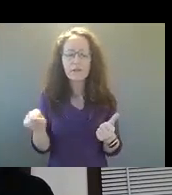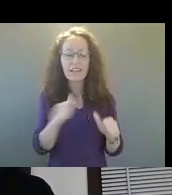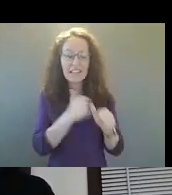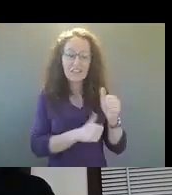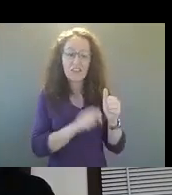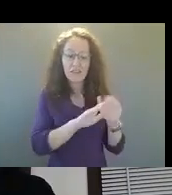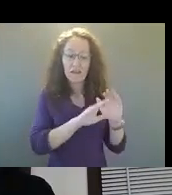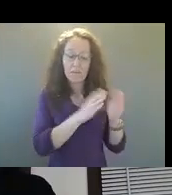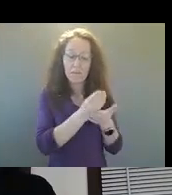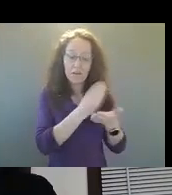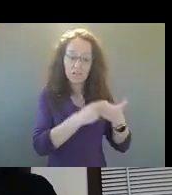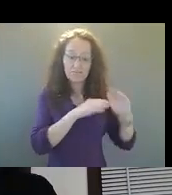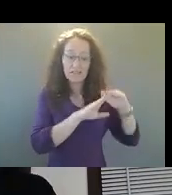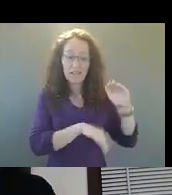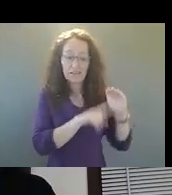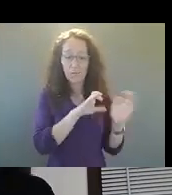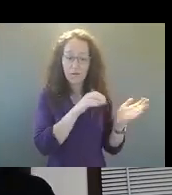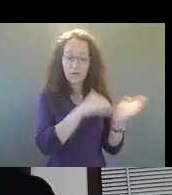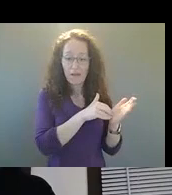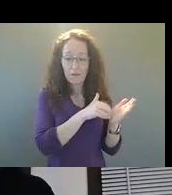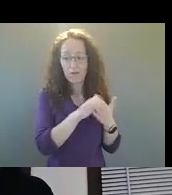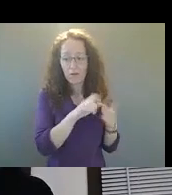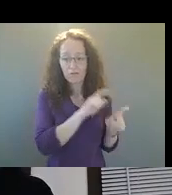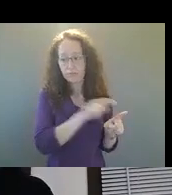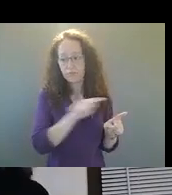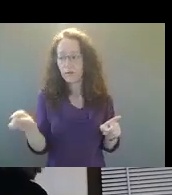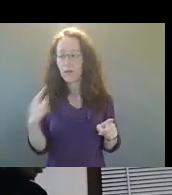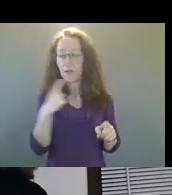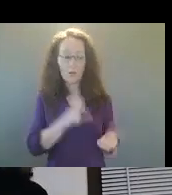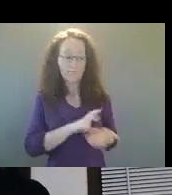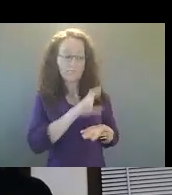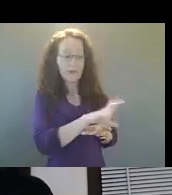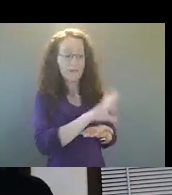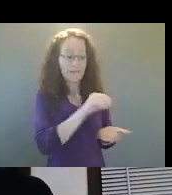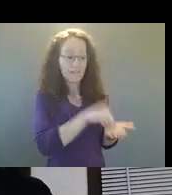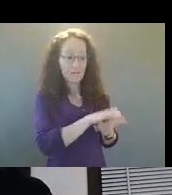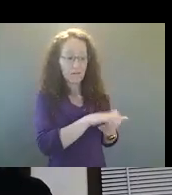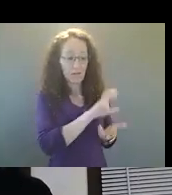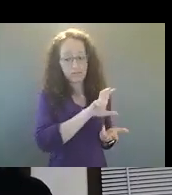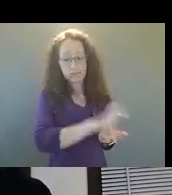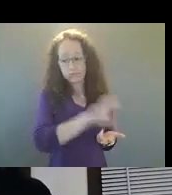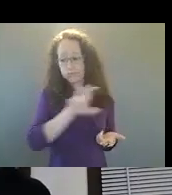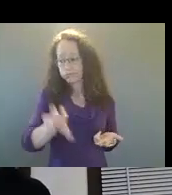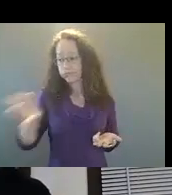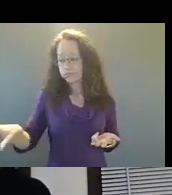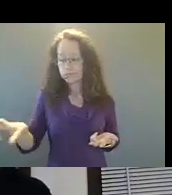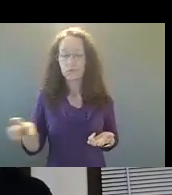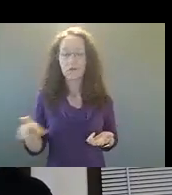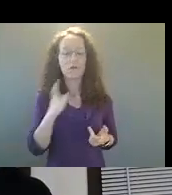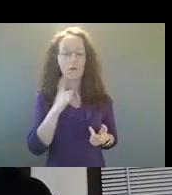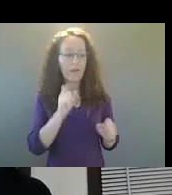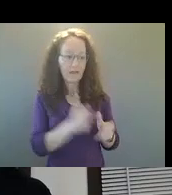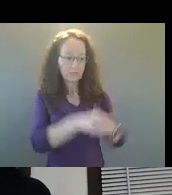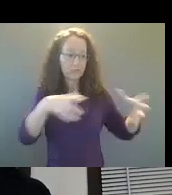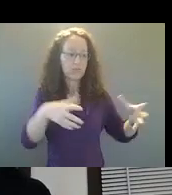We're providing them with about $50,000 worth of training and really focused on building their capacity to do ongoing violence prevention